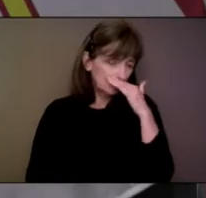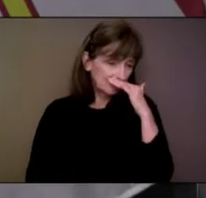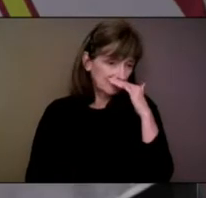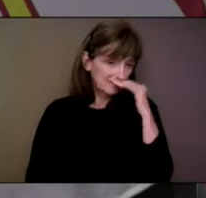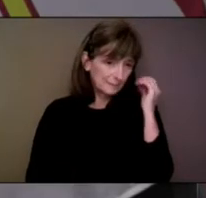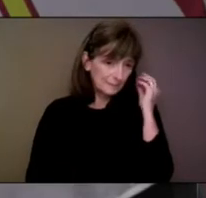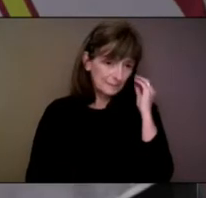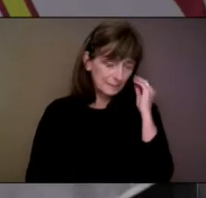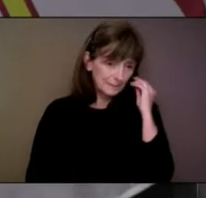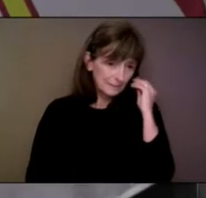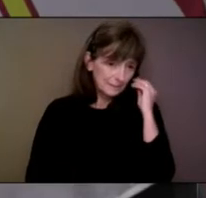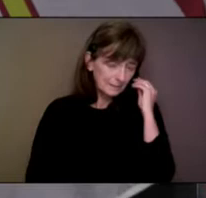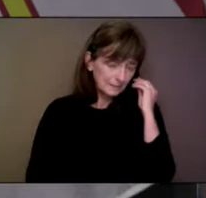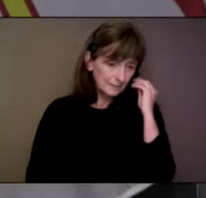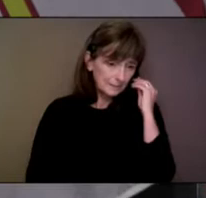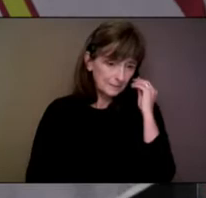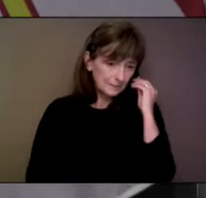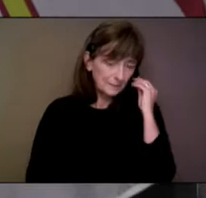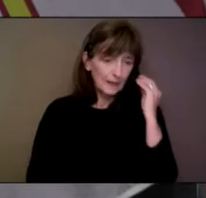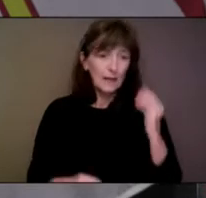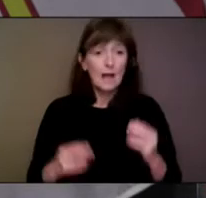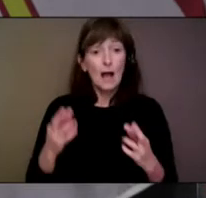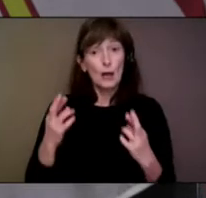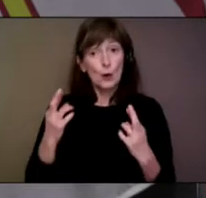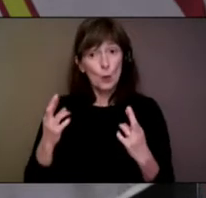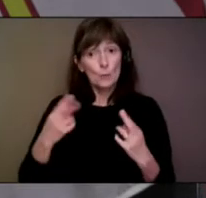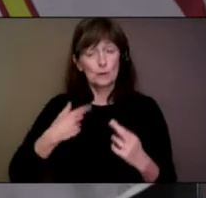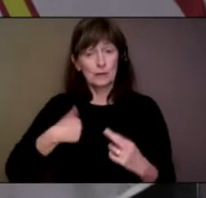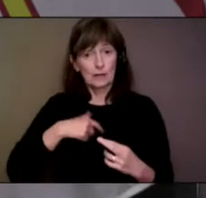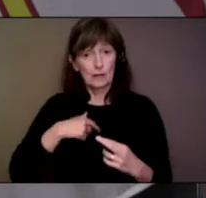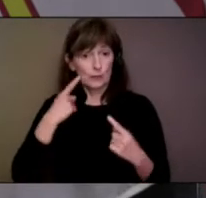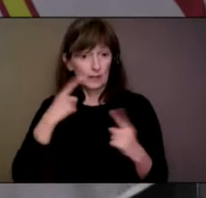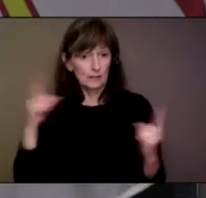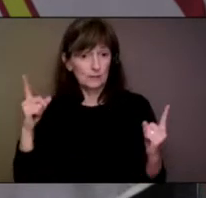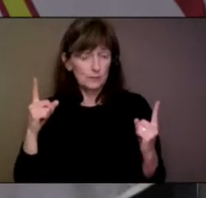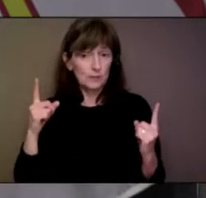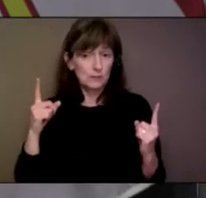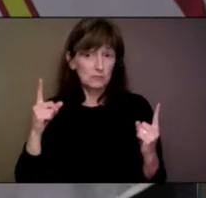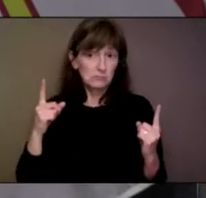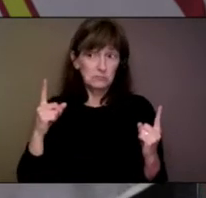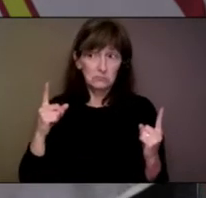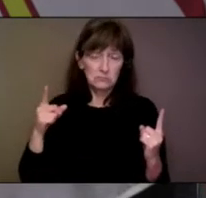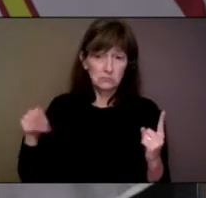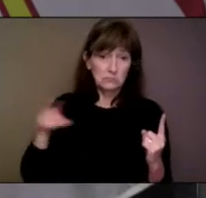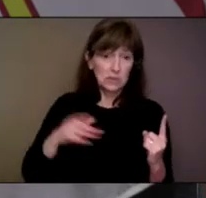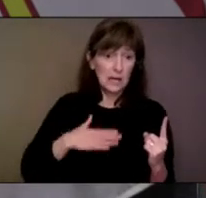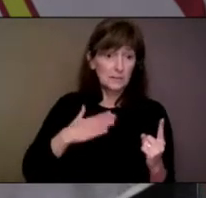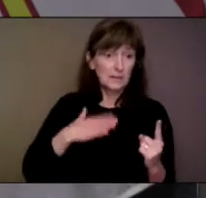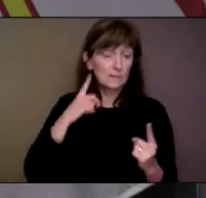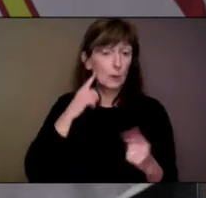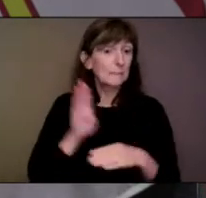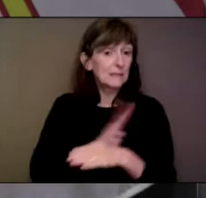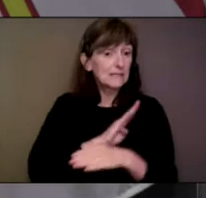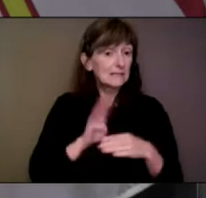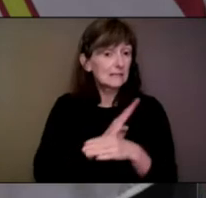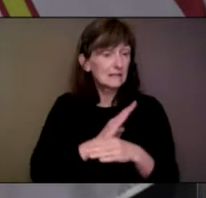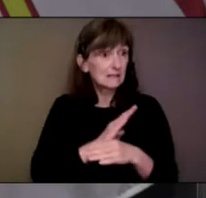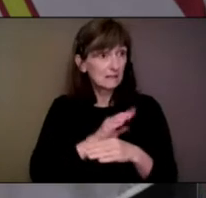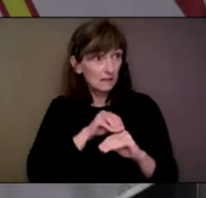wants to, whose businesses, I guess, may be affected by this.